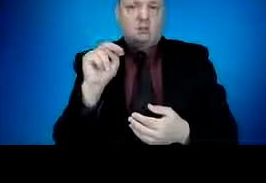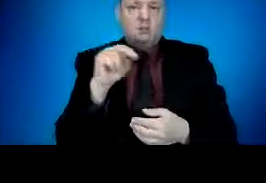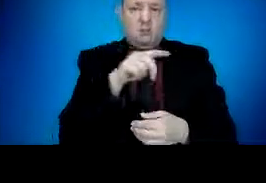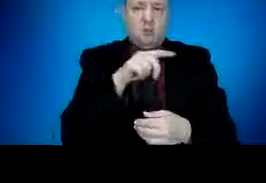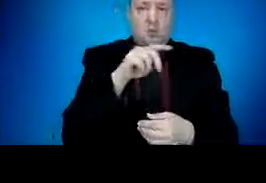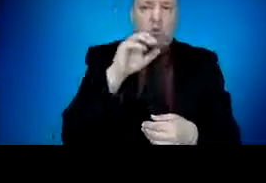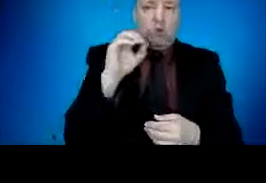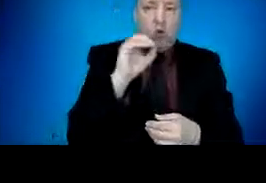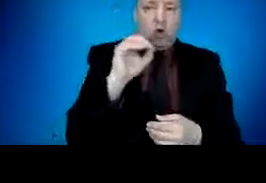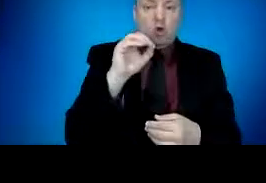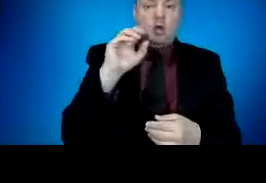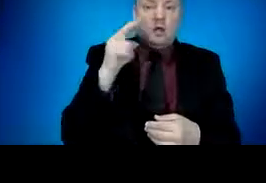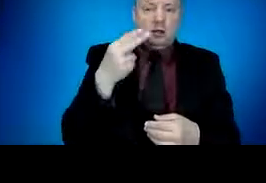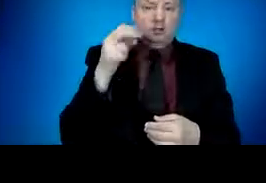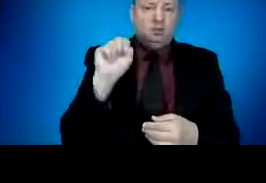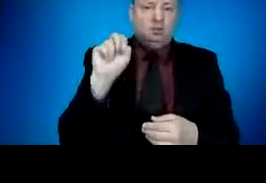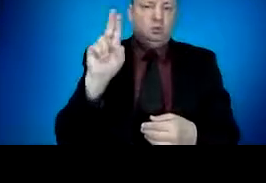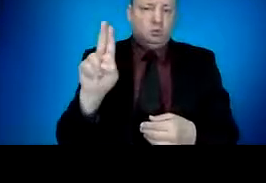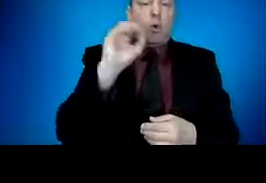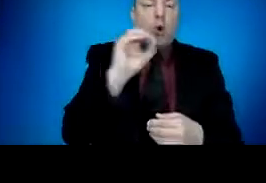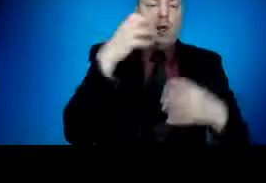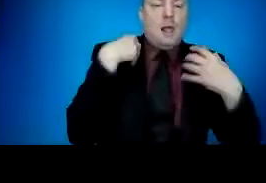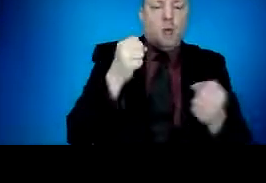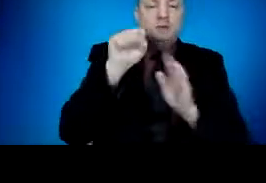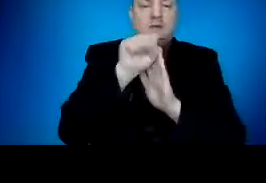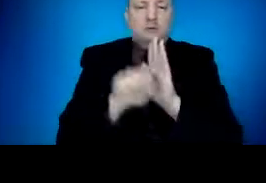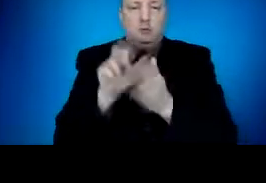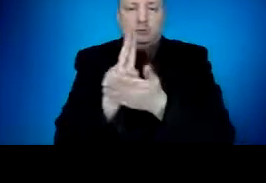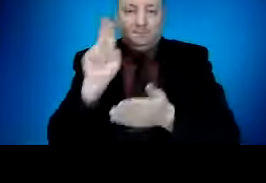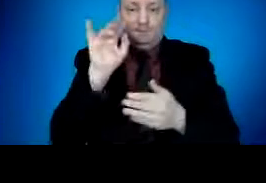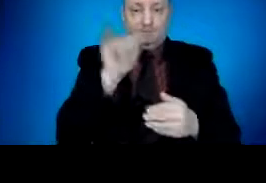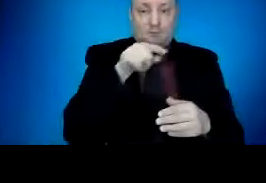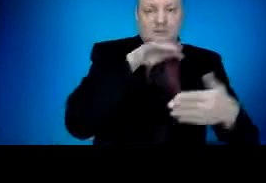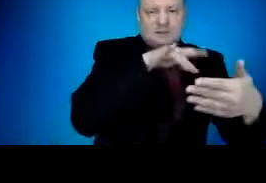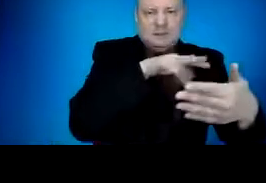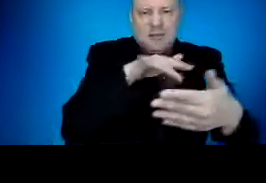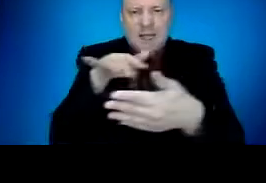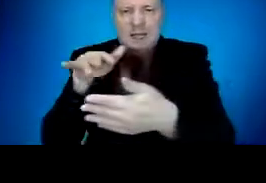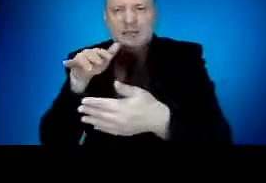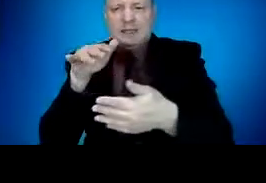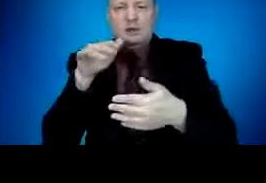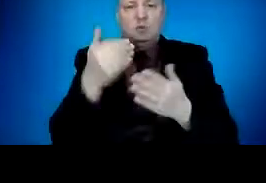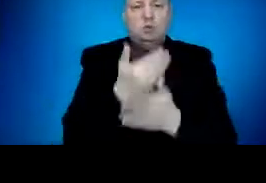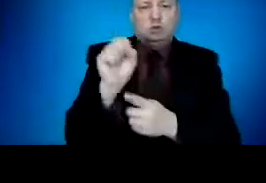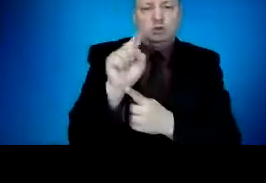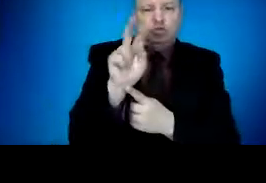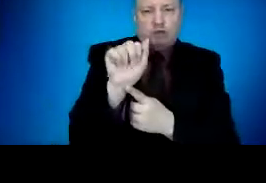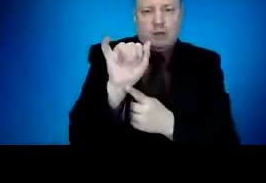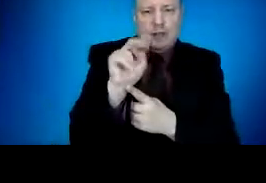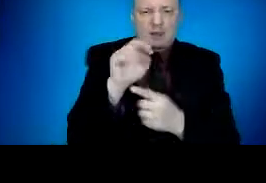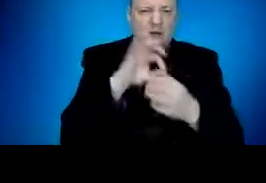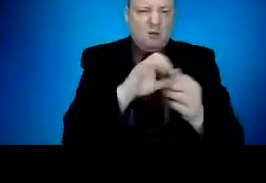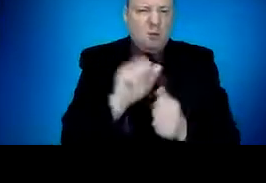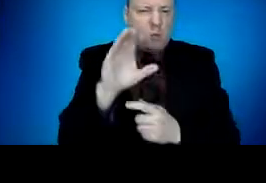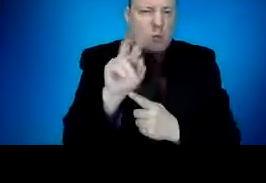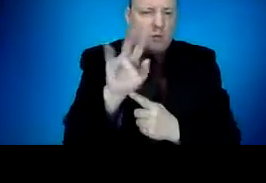detect and study mutations. I'm pleased to announce that the Oregon State Public Health Laboratory is adding that capability starting on Monday, March